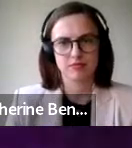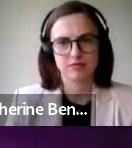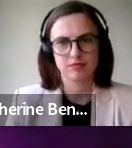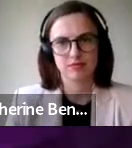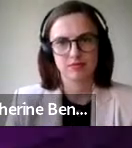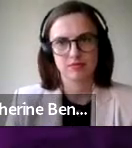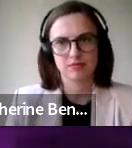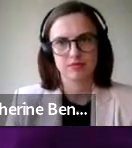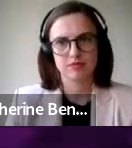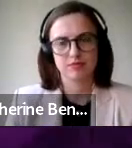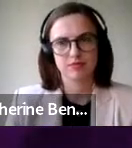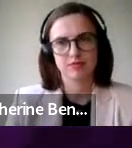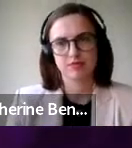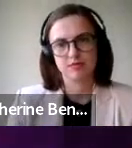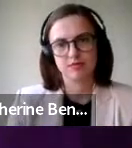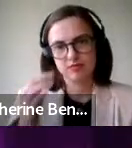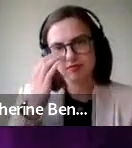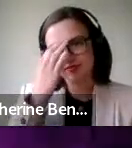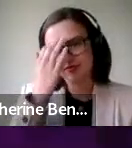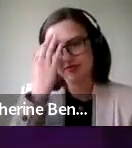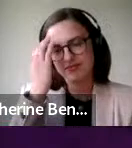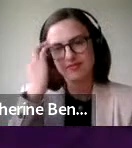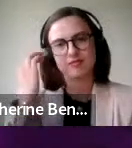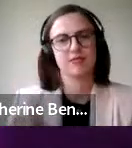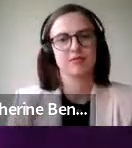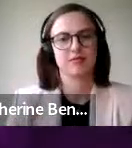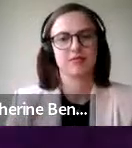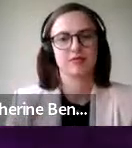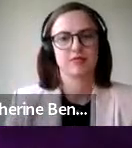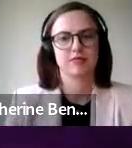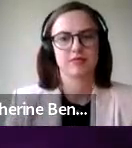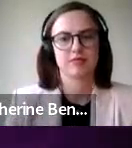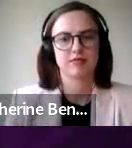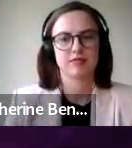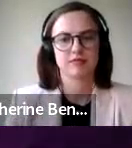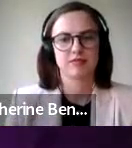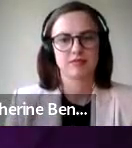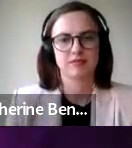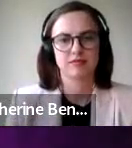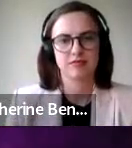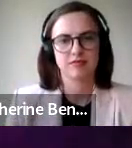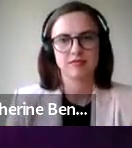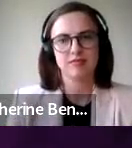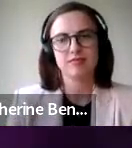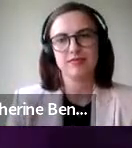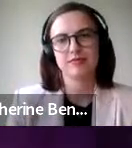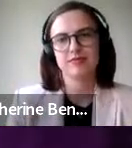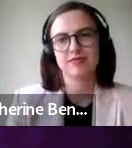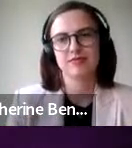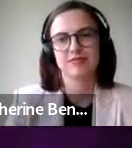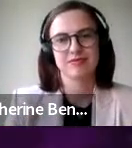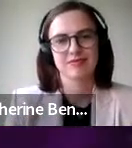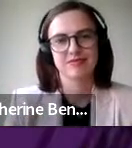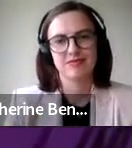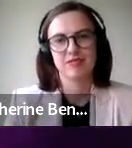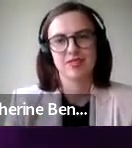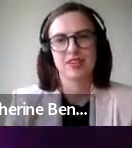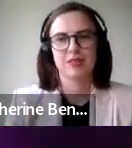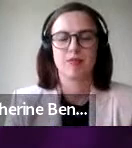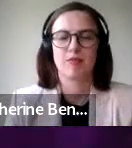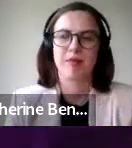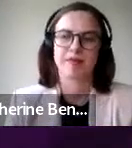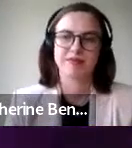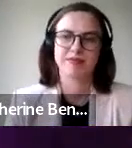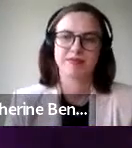reason. This means a high school principal has even more authority over searching students than a police officer. In this